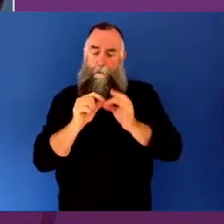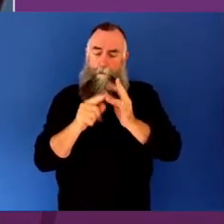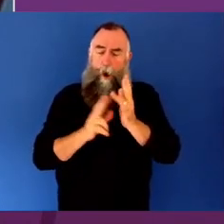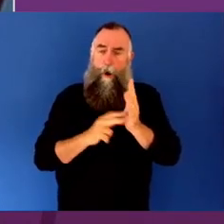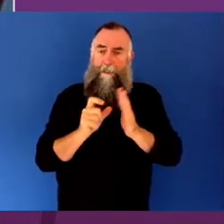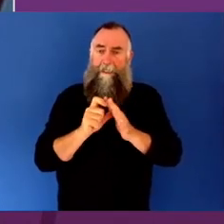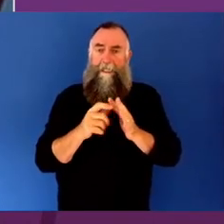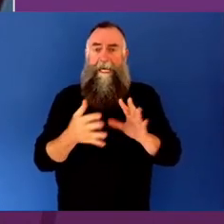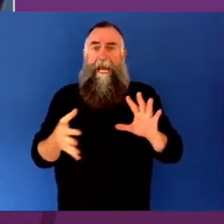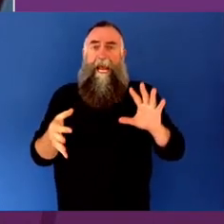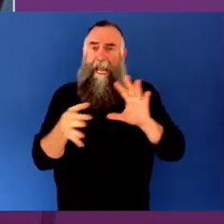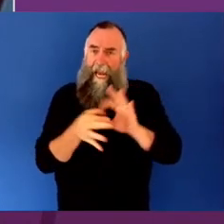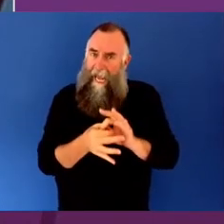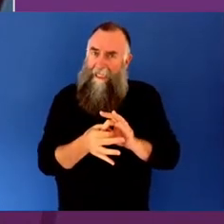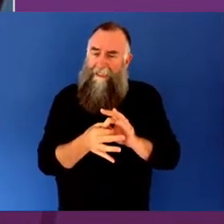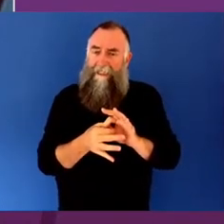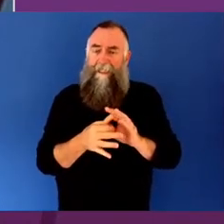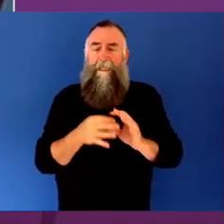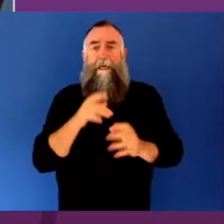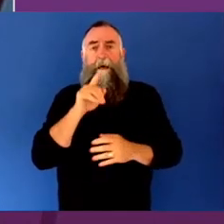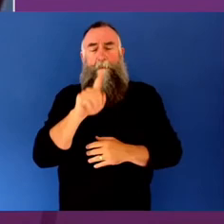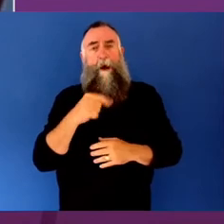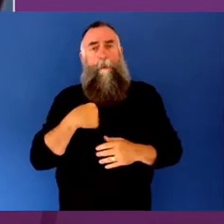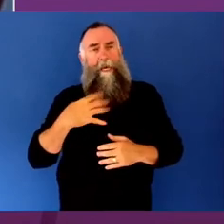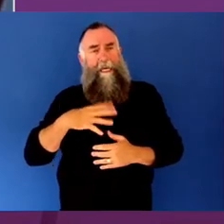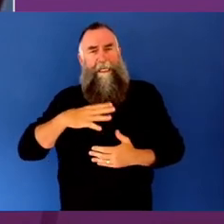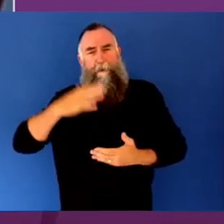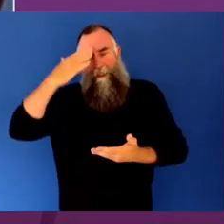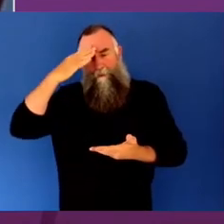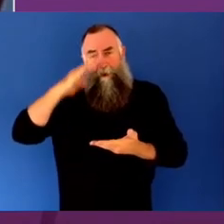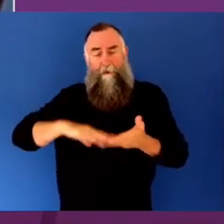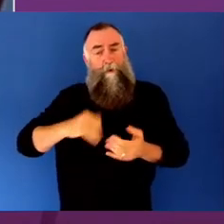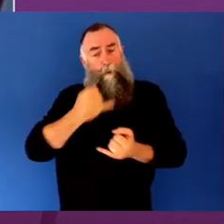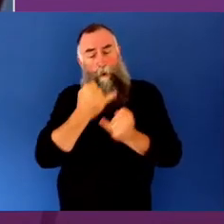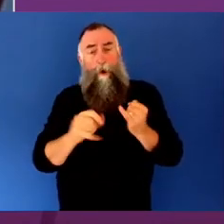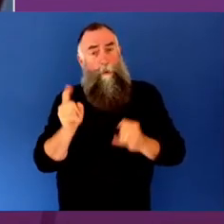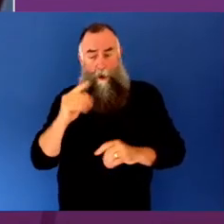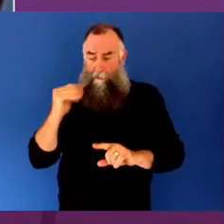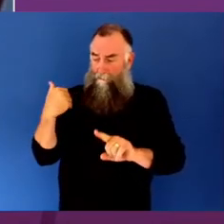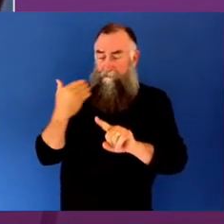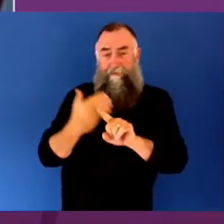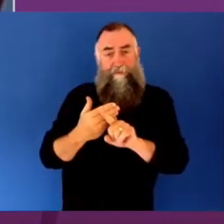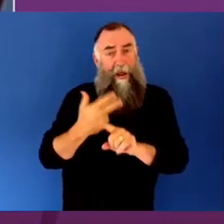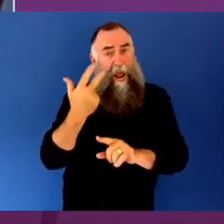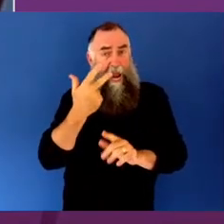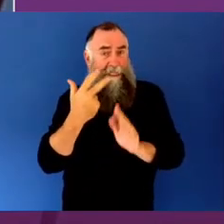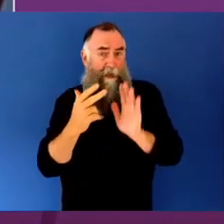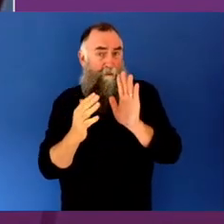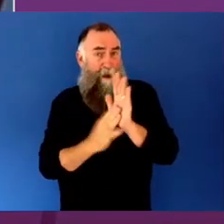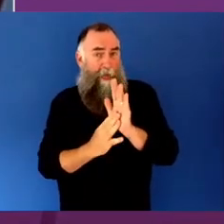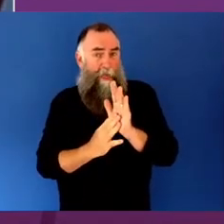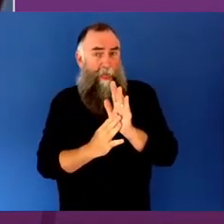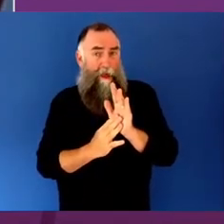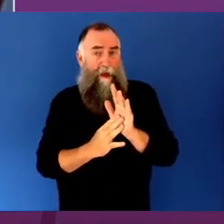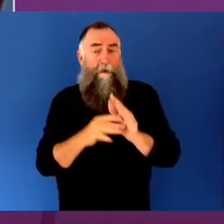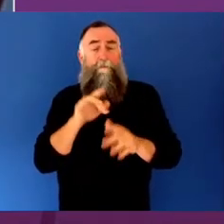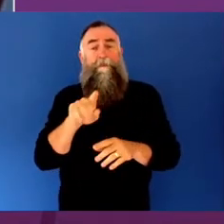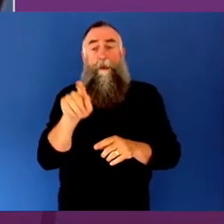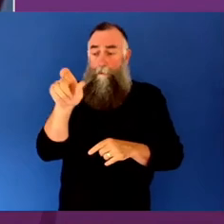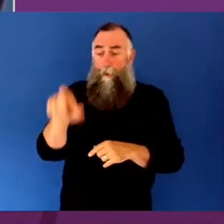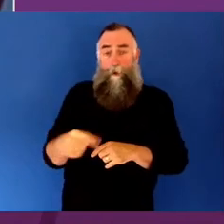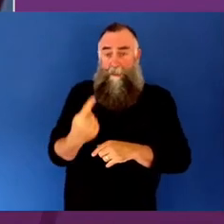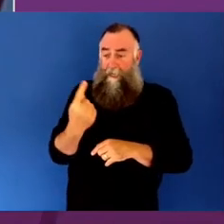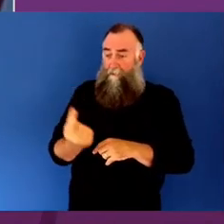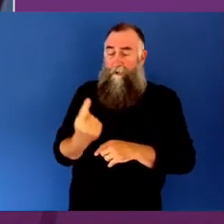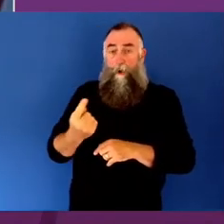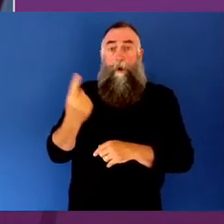this most profoundly over the last 18 months. The individual who's in survival